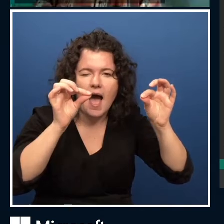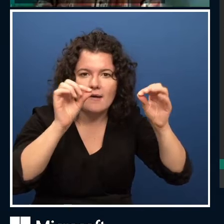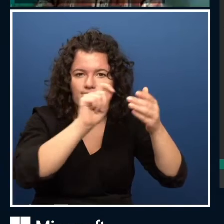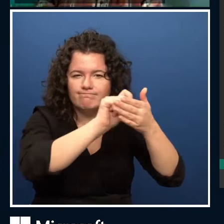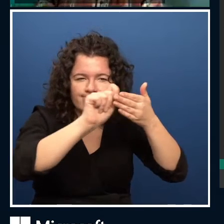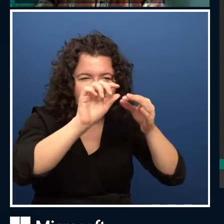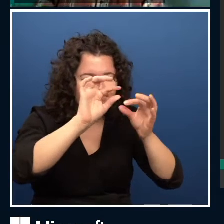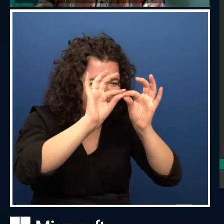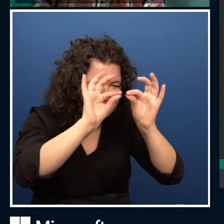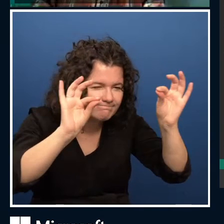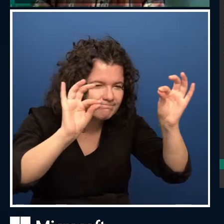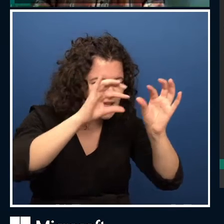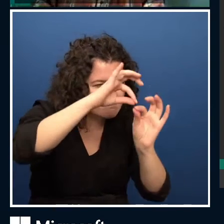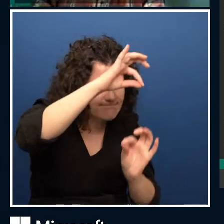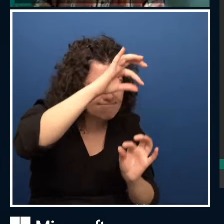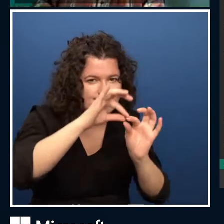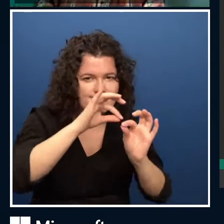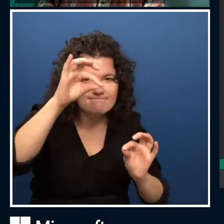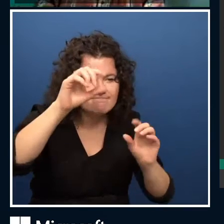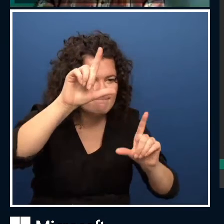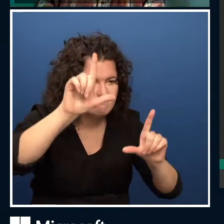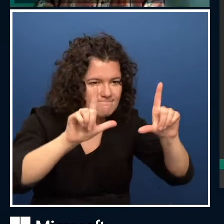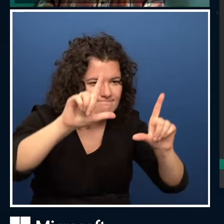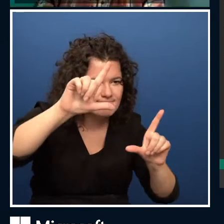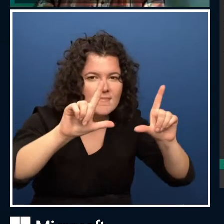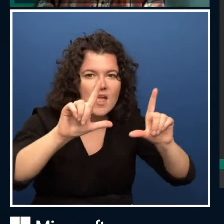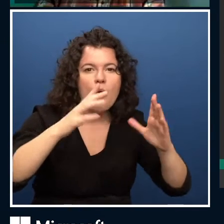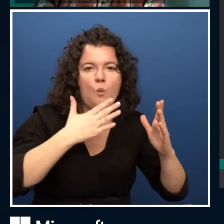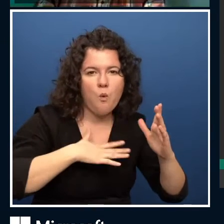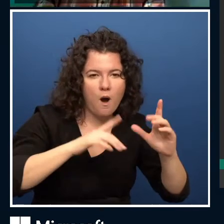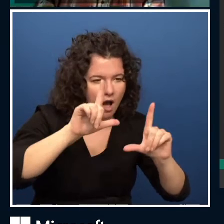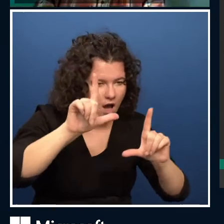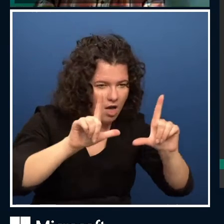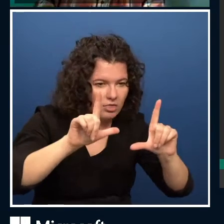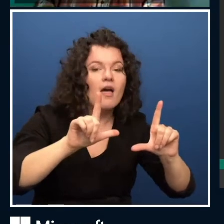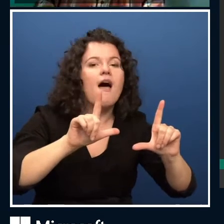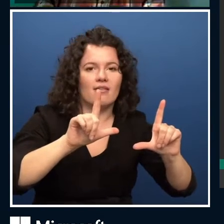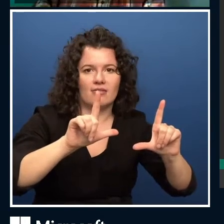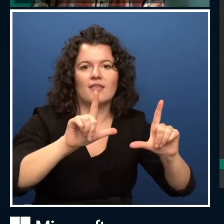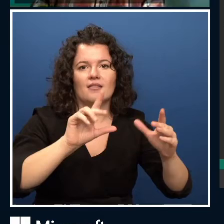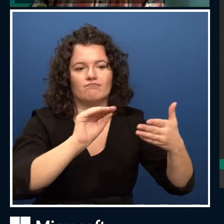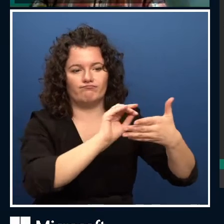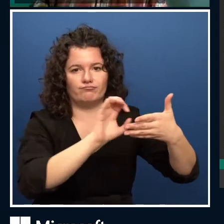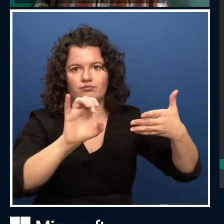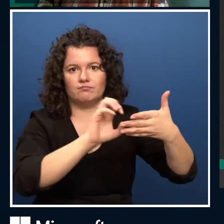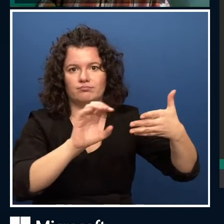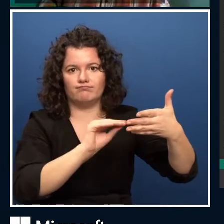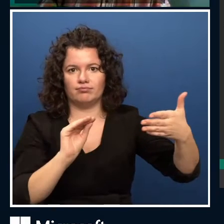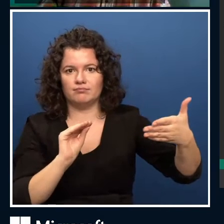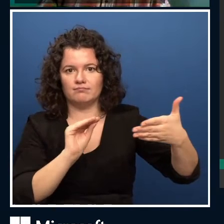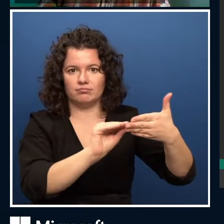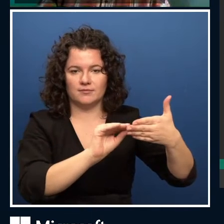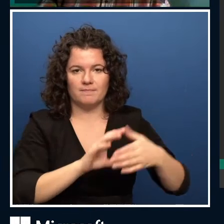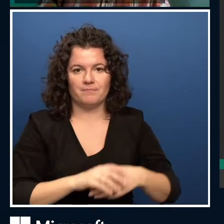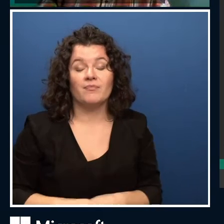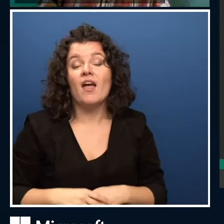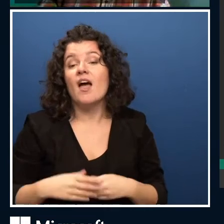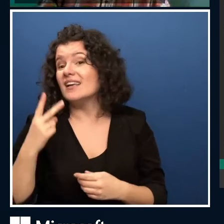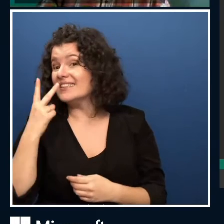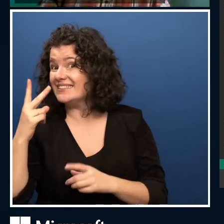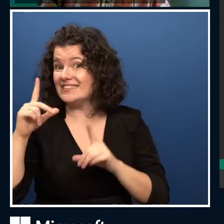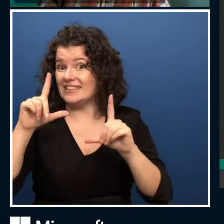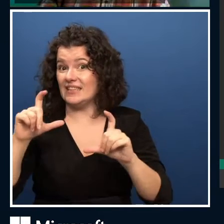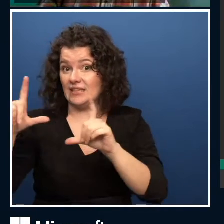to the image. So if we do that to all our images, you see that they all are